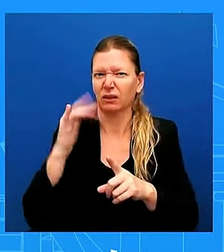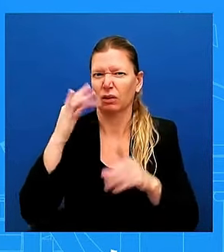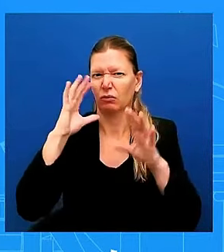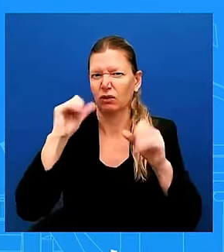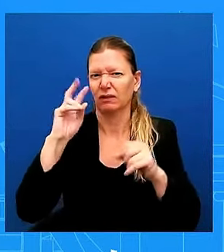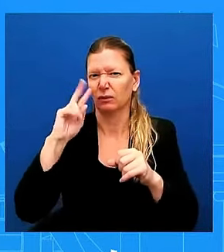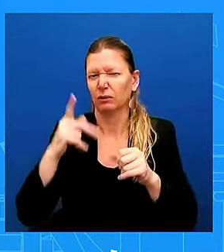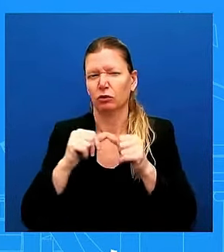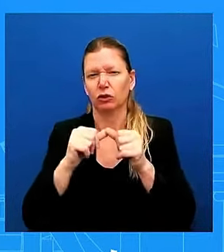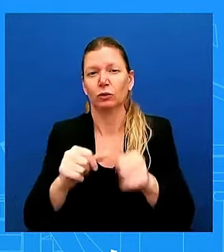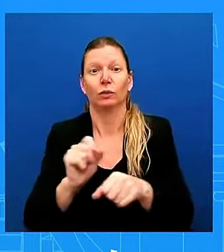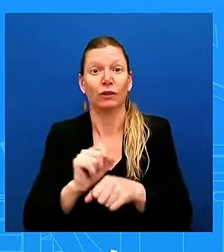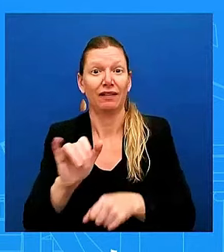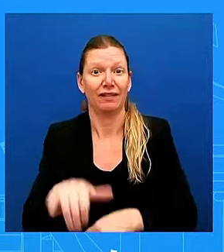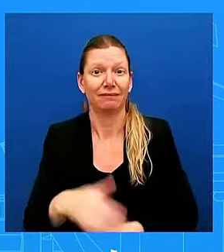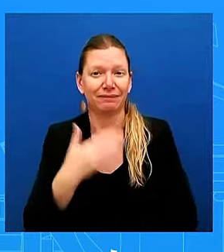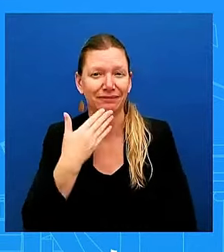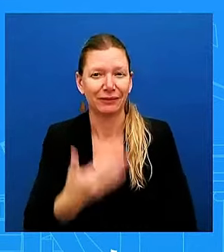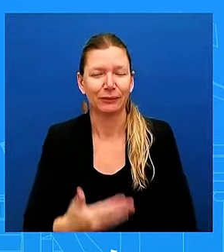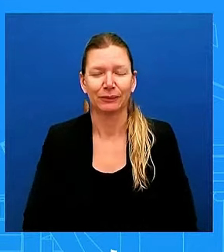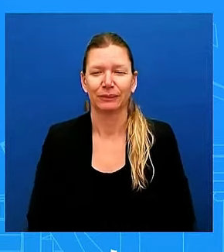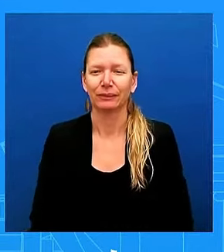to the USDA. Food insecurity numbers?